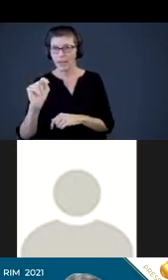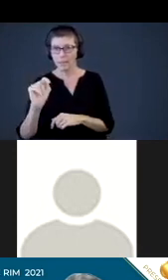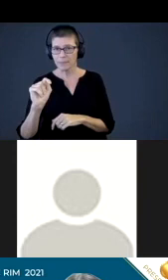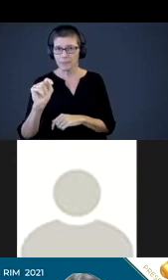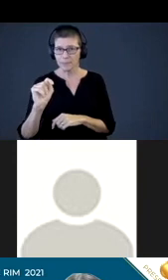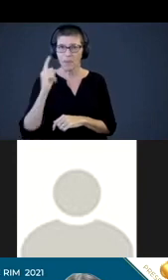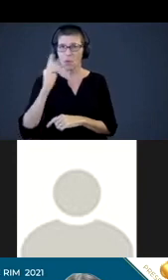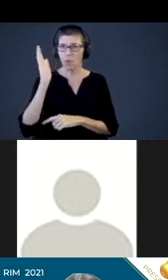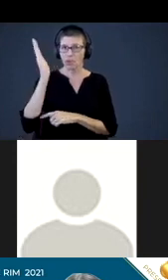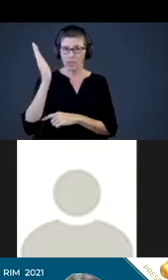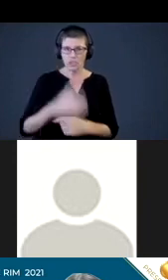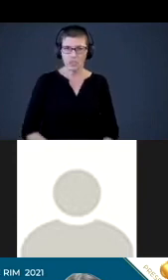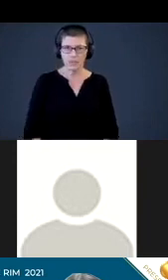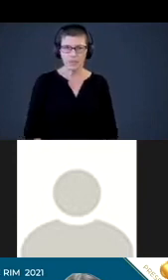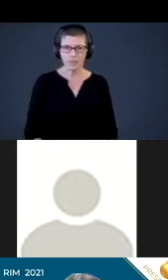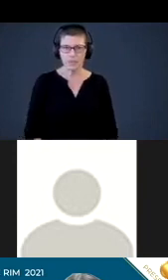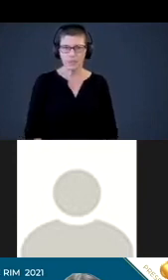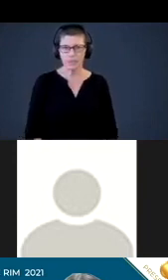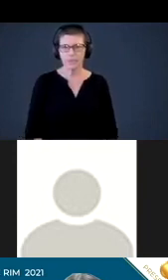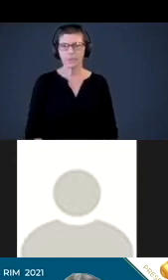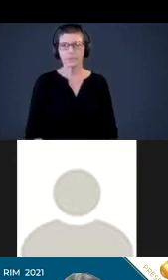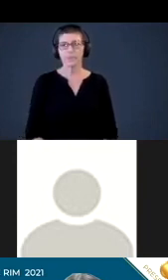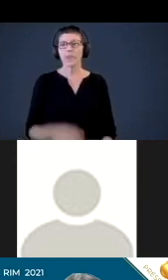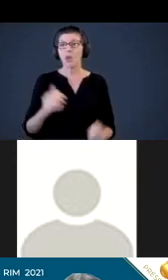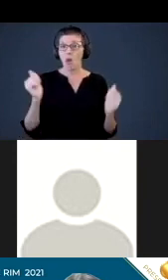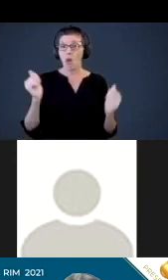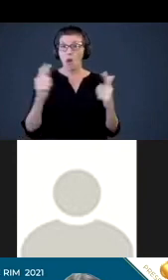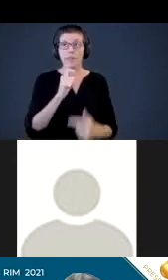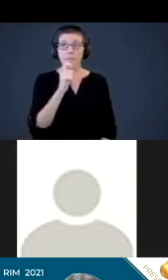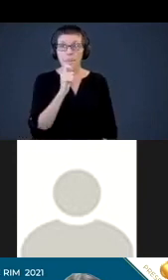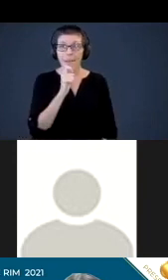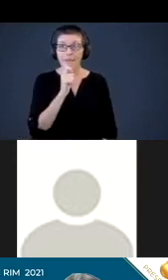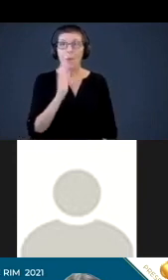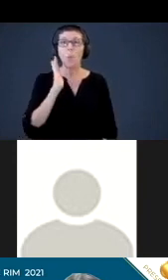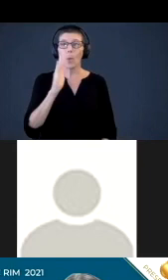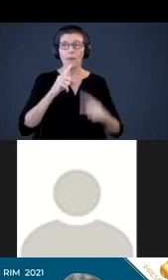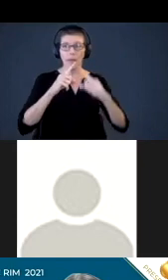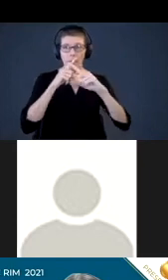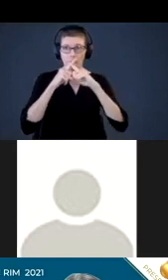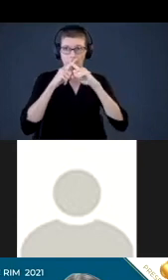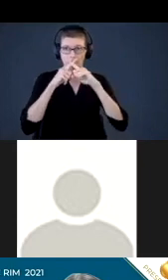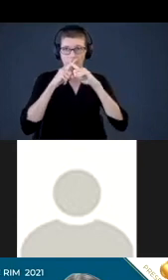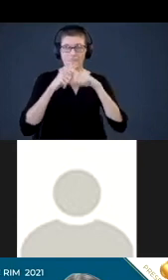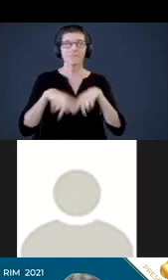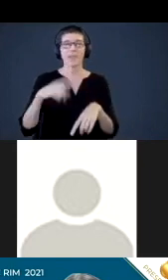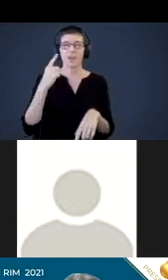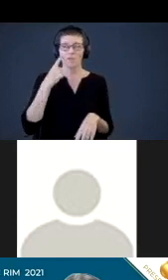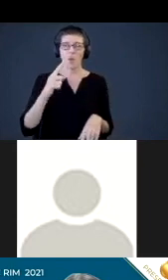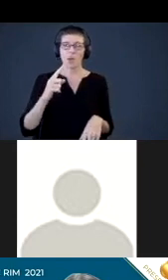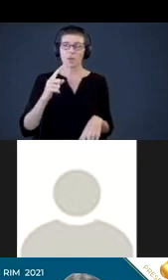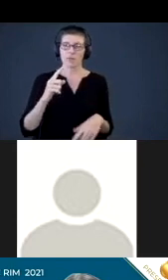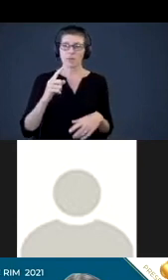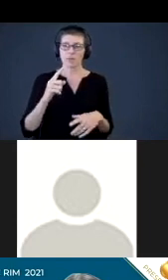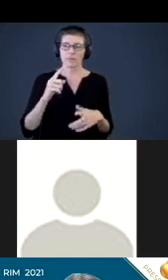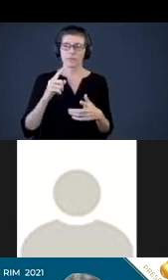the presenters. And everyone's microphone will be muted just for our own sake of